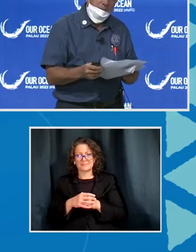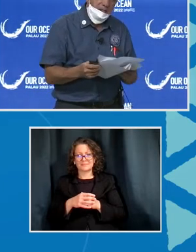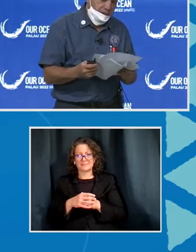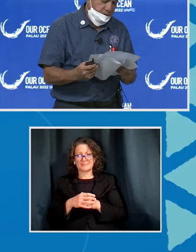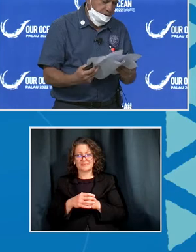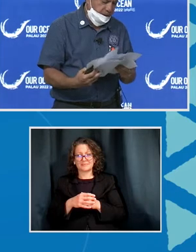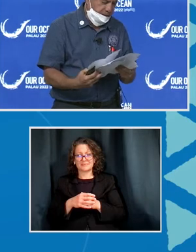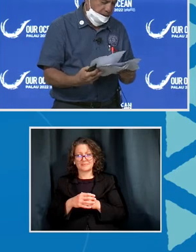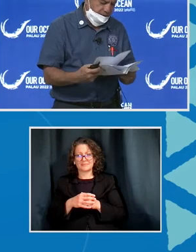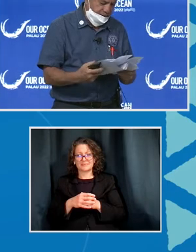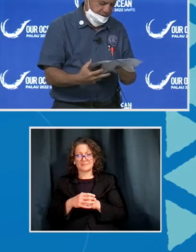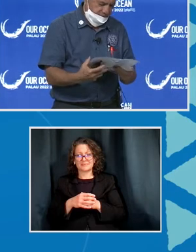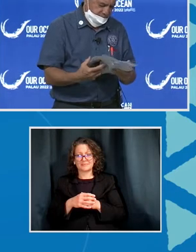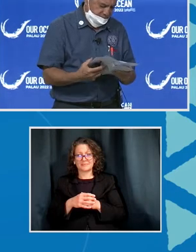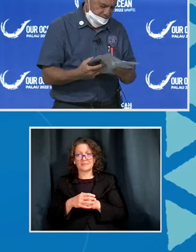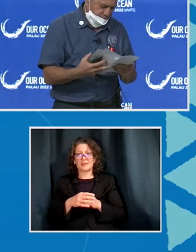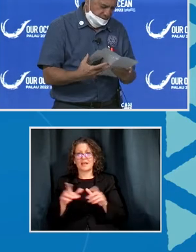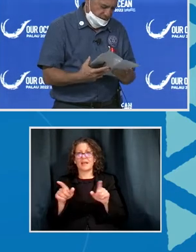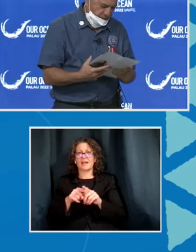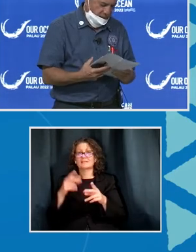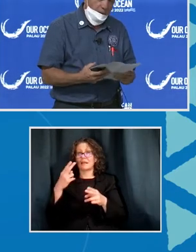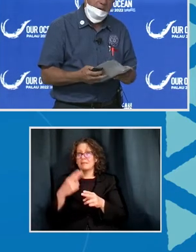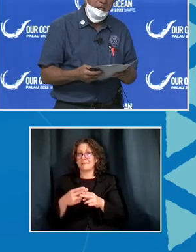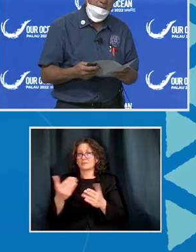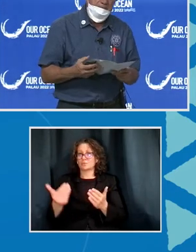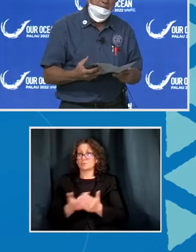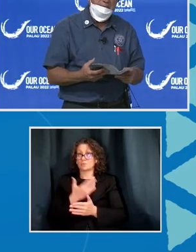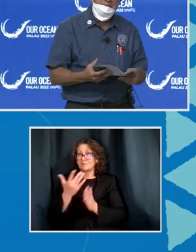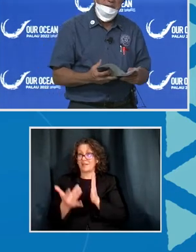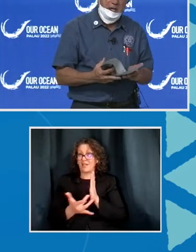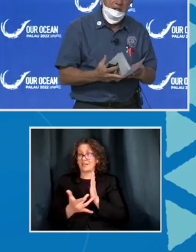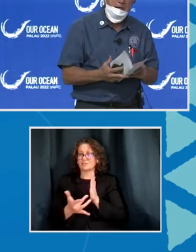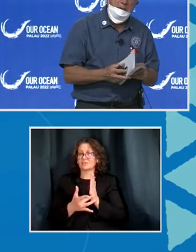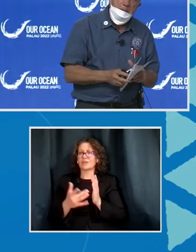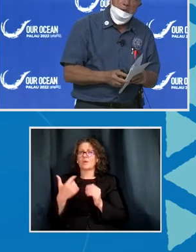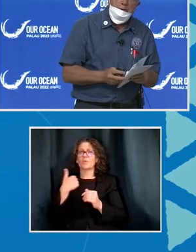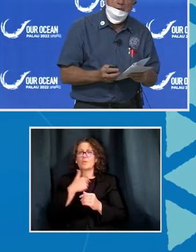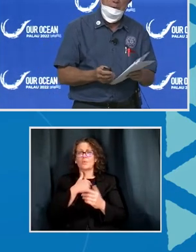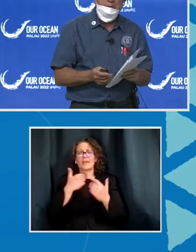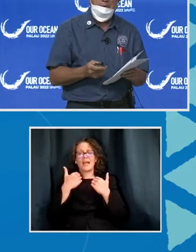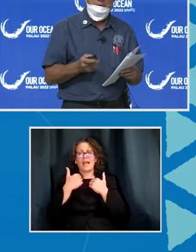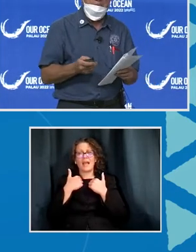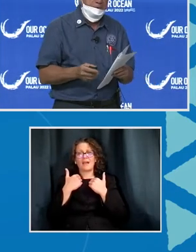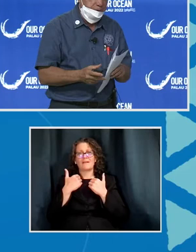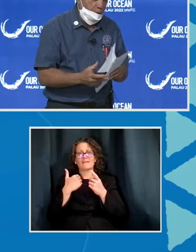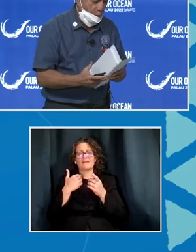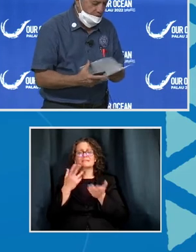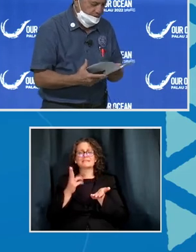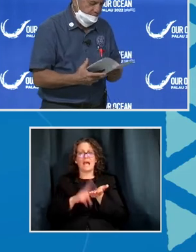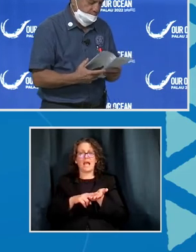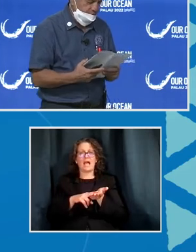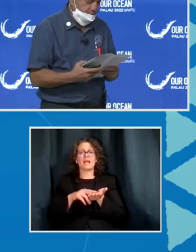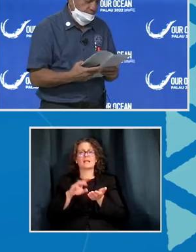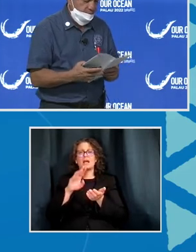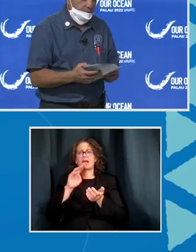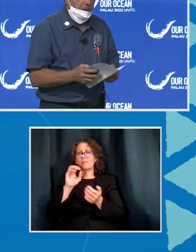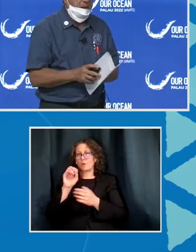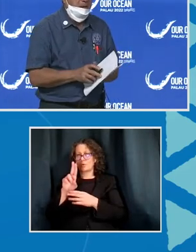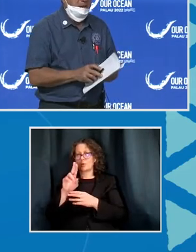As I mentioned, new technologies. We have signed an MOU with Global Fishing Watch,